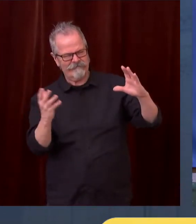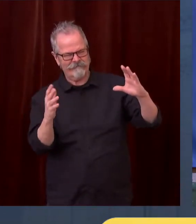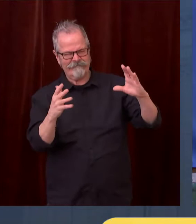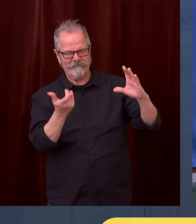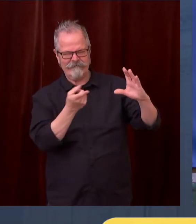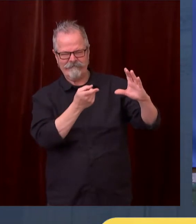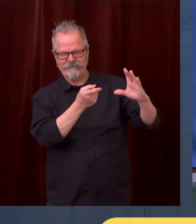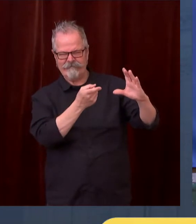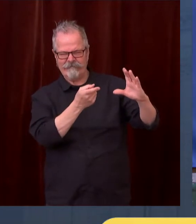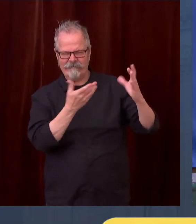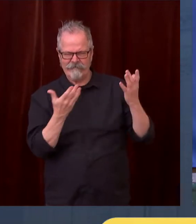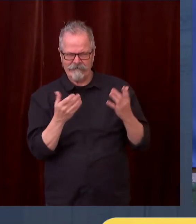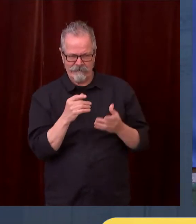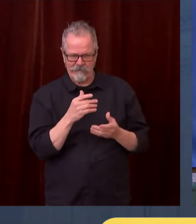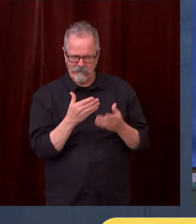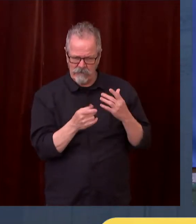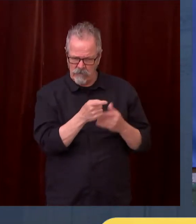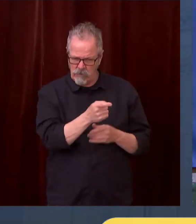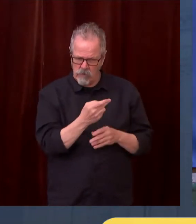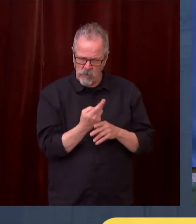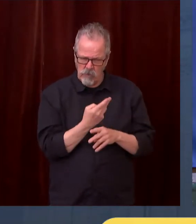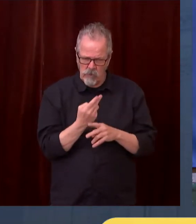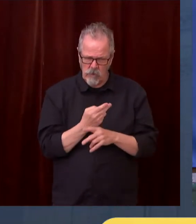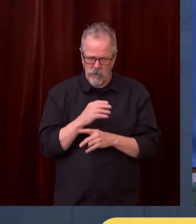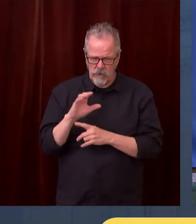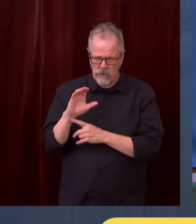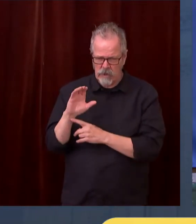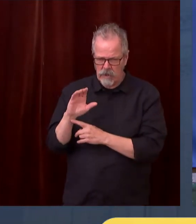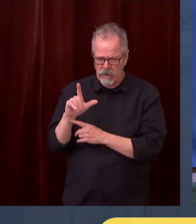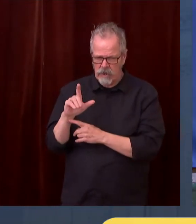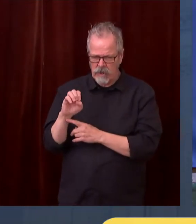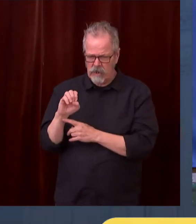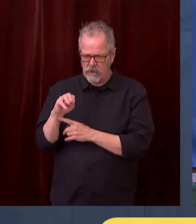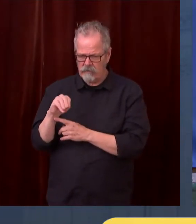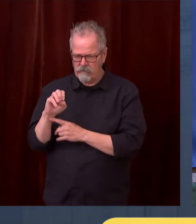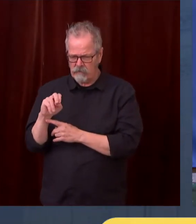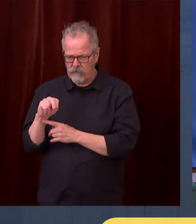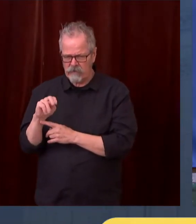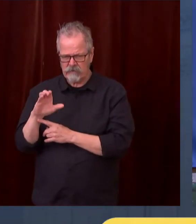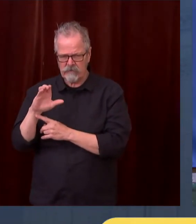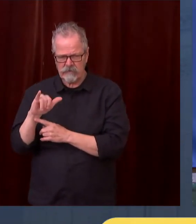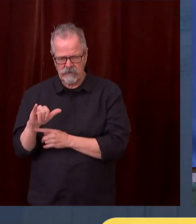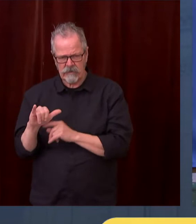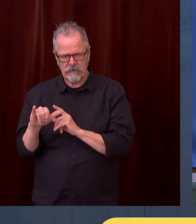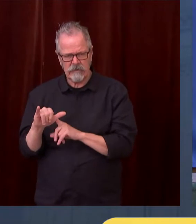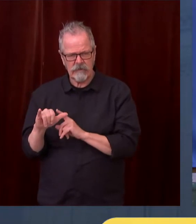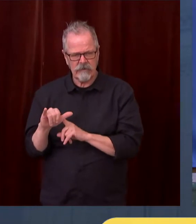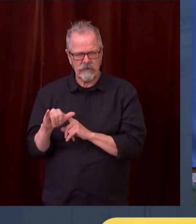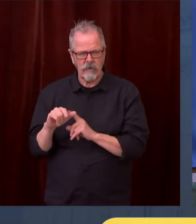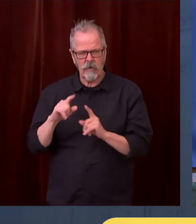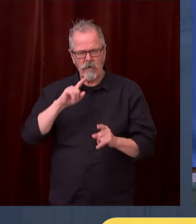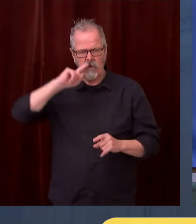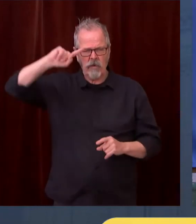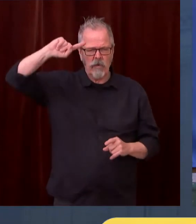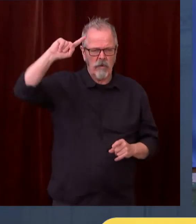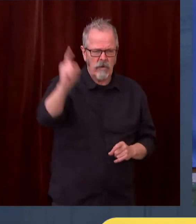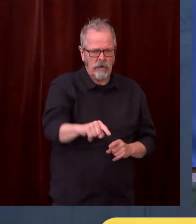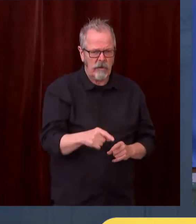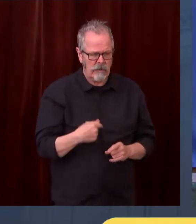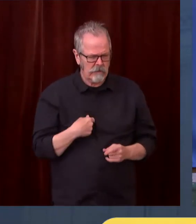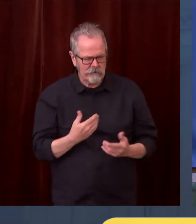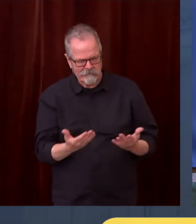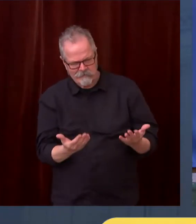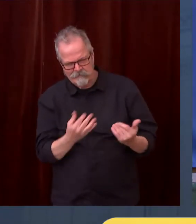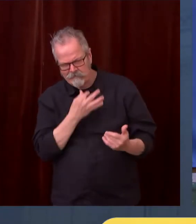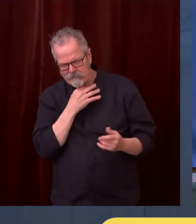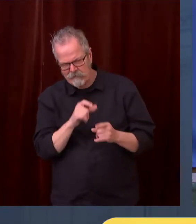days as part of the response. So could you discuss a little bit about the decision and what you think needs to be done? Well, my role here